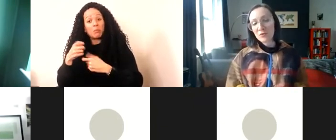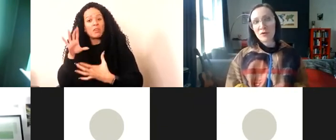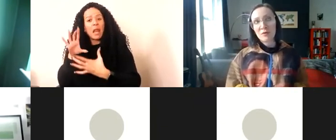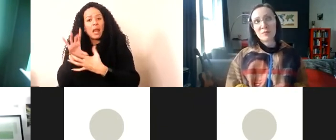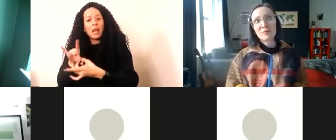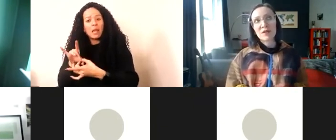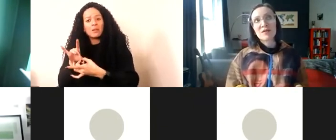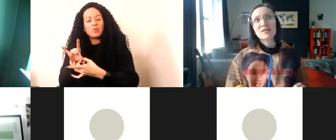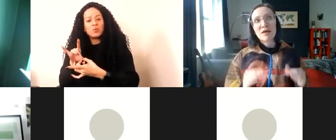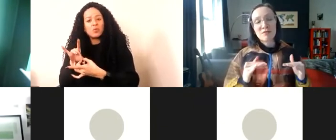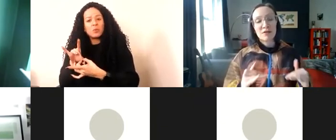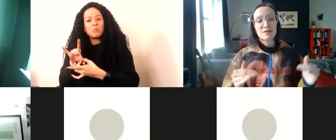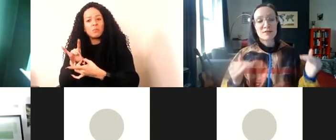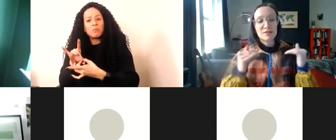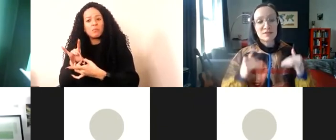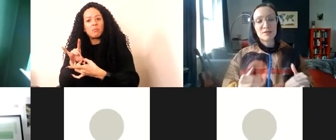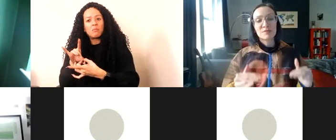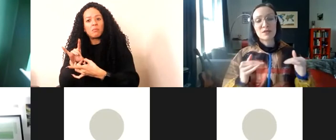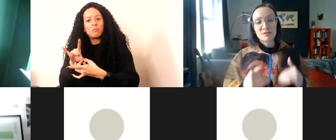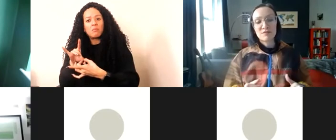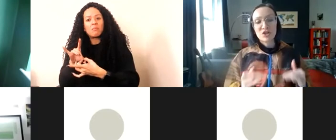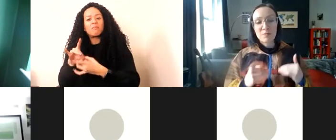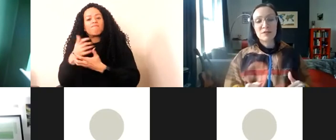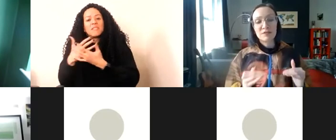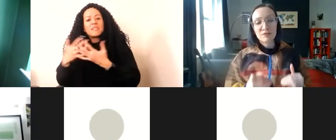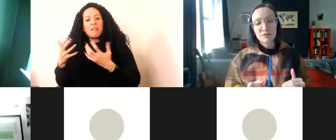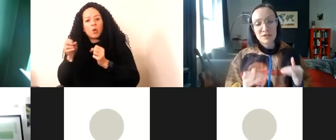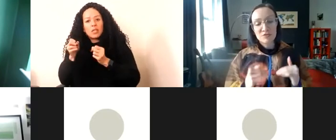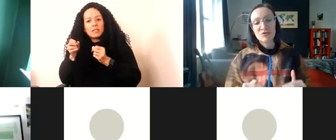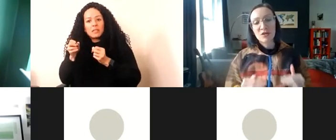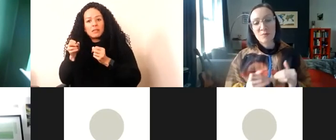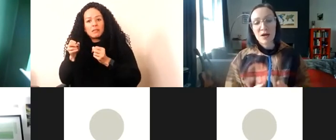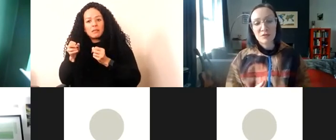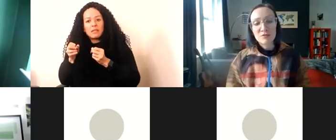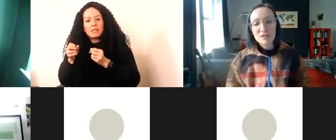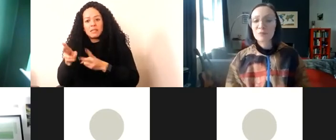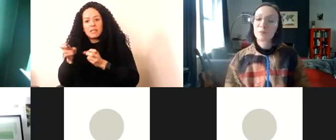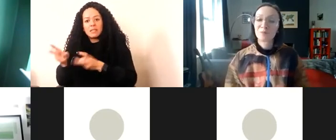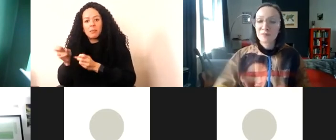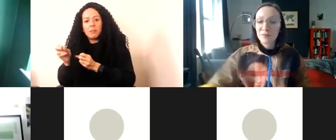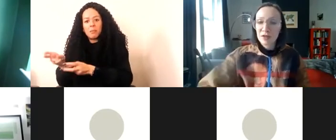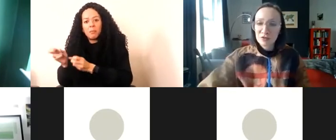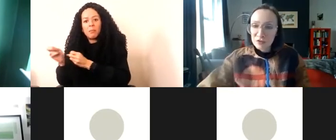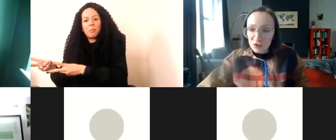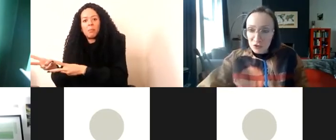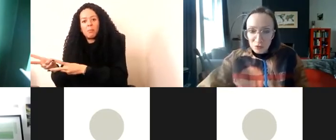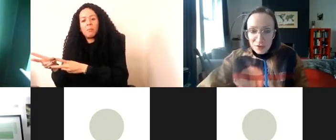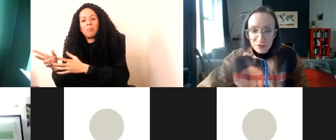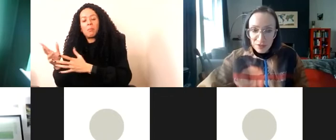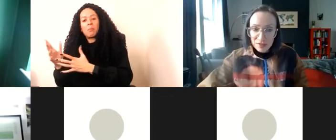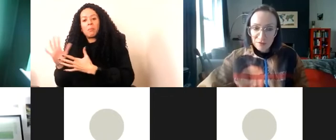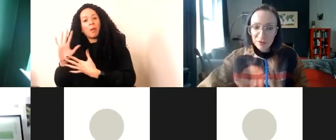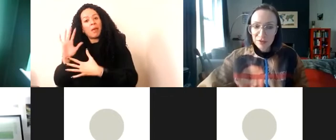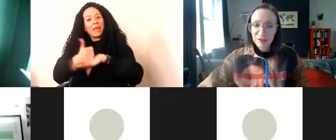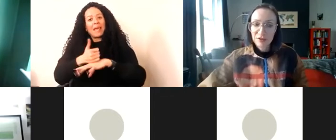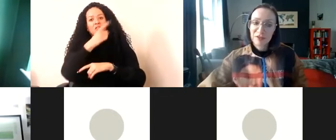several systems, which are part of the institutional apparatus. don't know if Joel wants